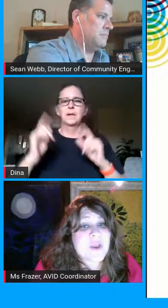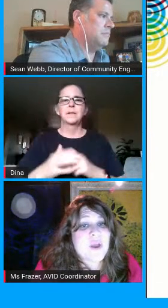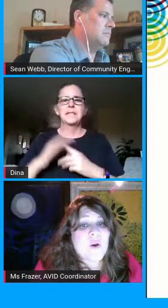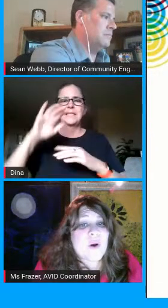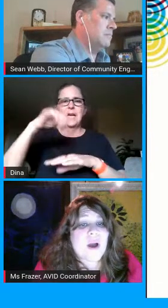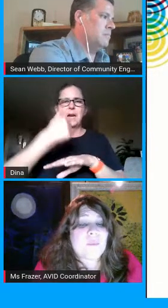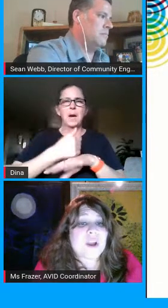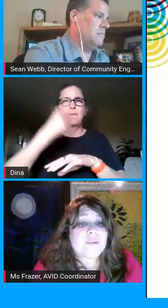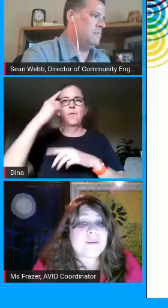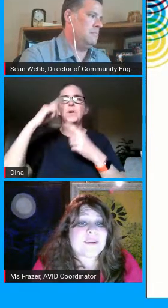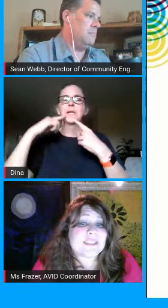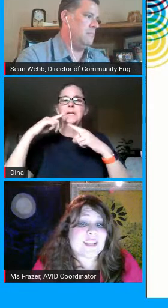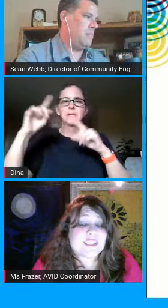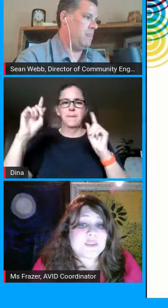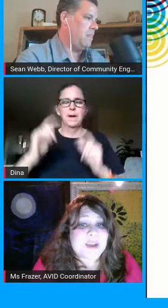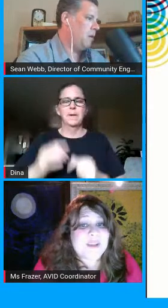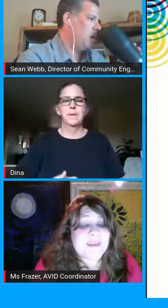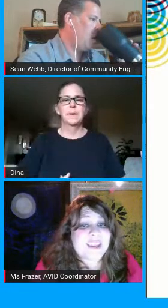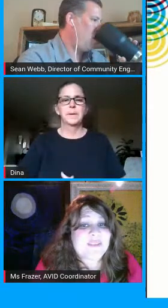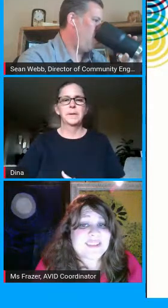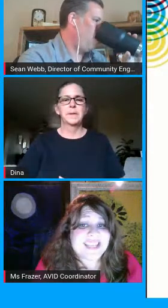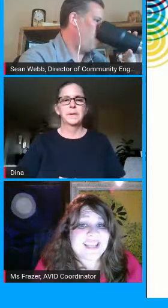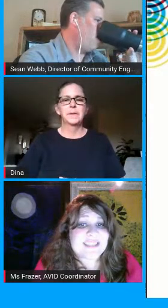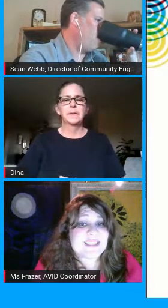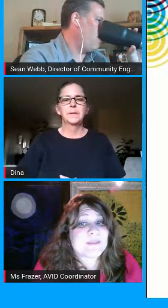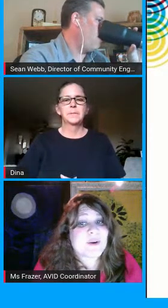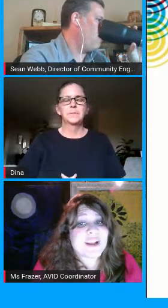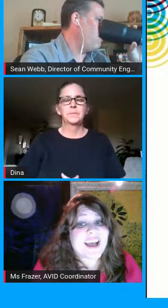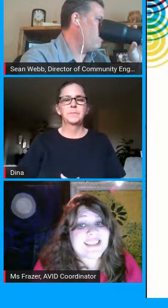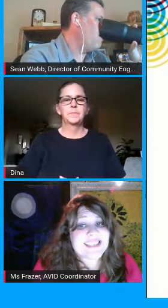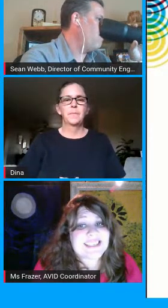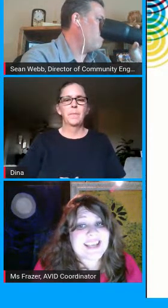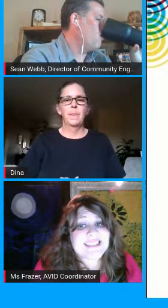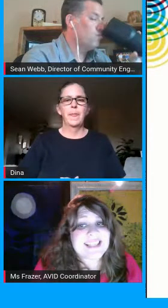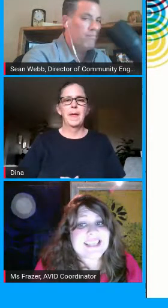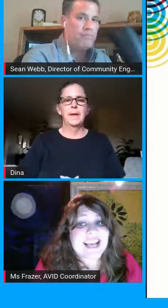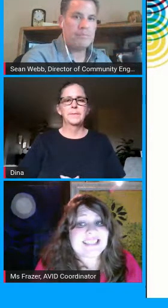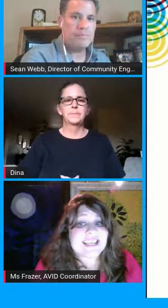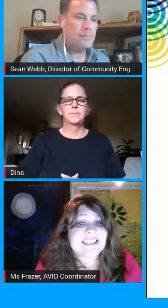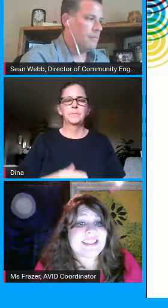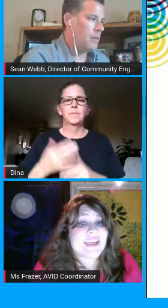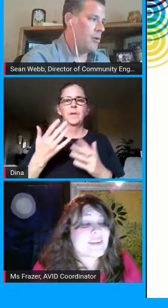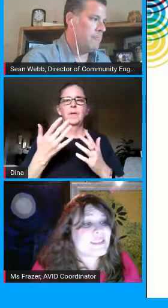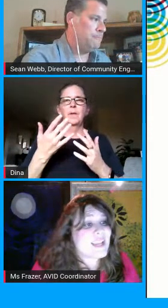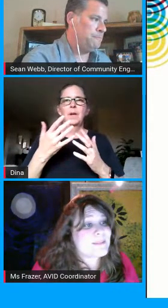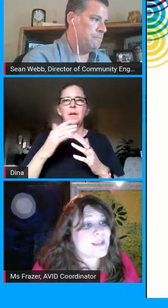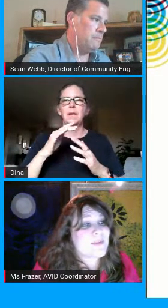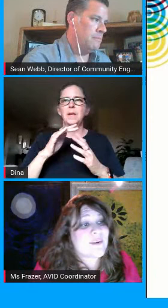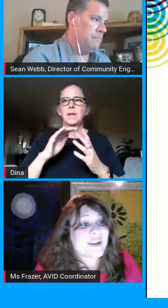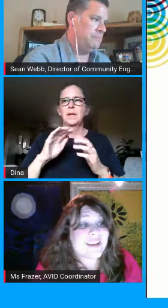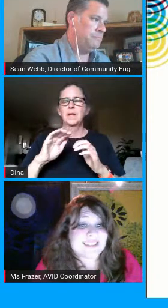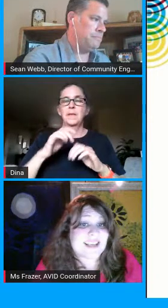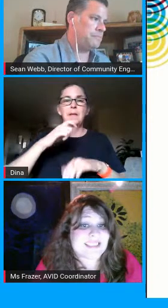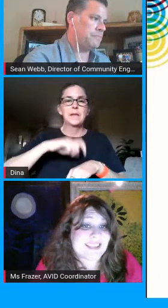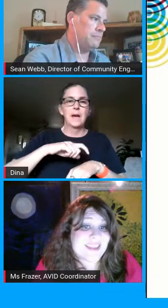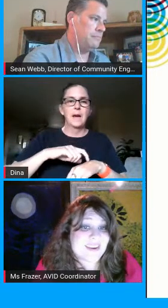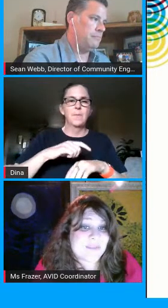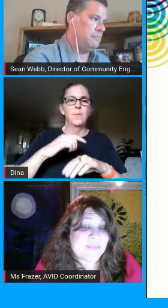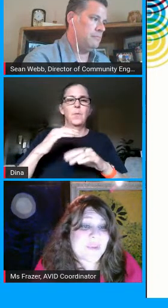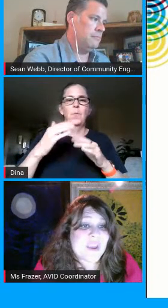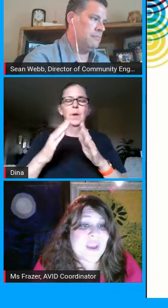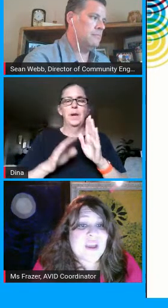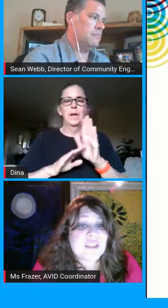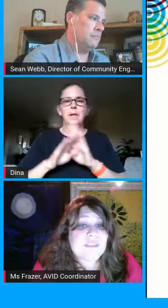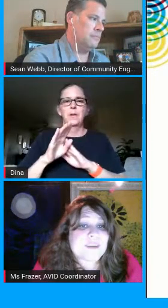we're going to focus on two recommended routines to support high success that ties into the other setups that we've already discussed